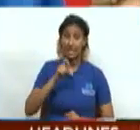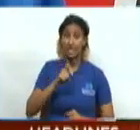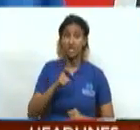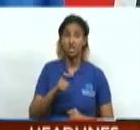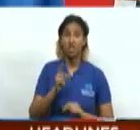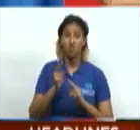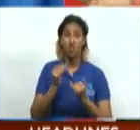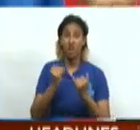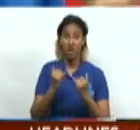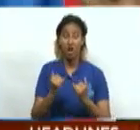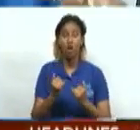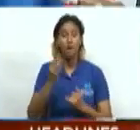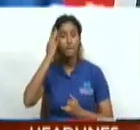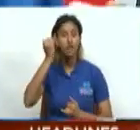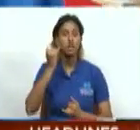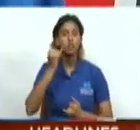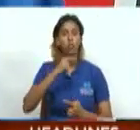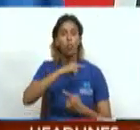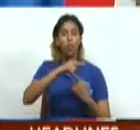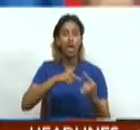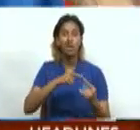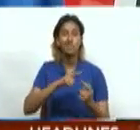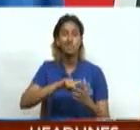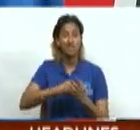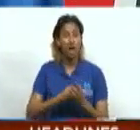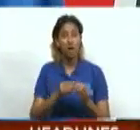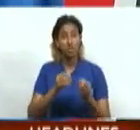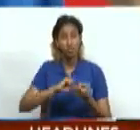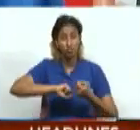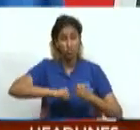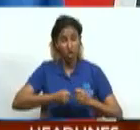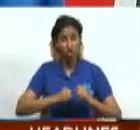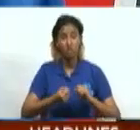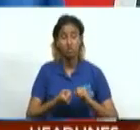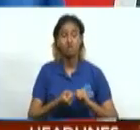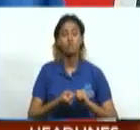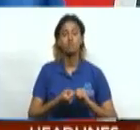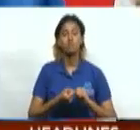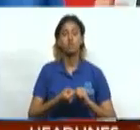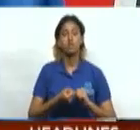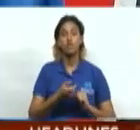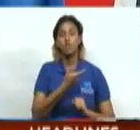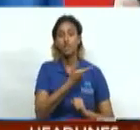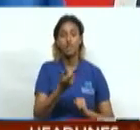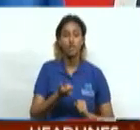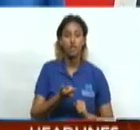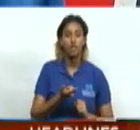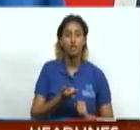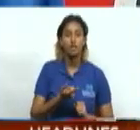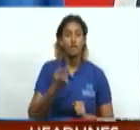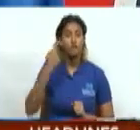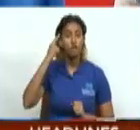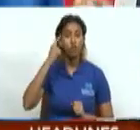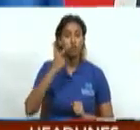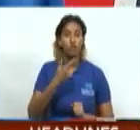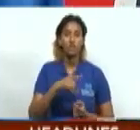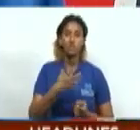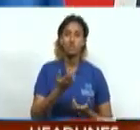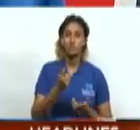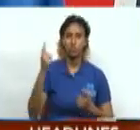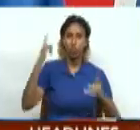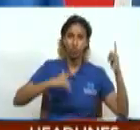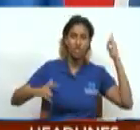the jying up comes, for whatever reason, your presence in the tourism environment will see you accessing